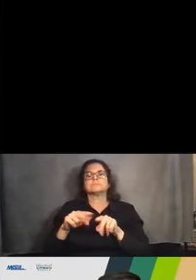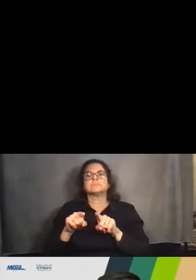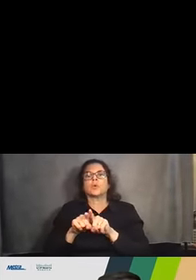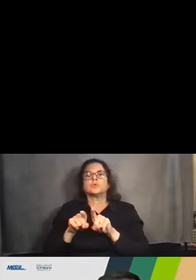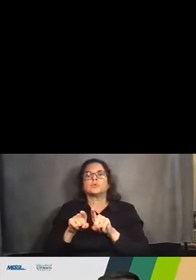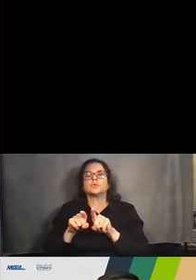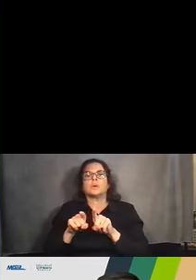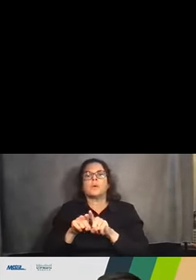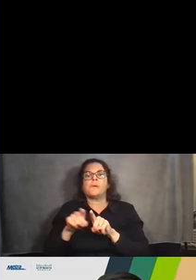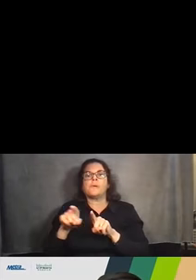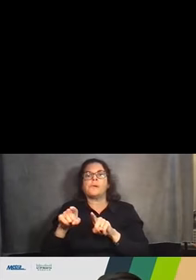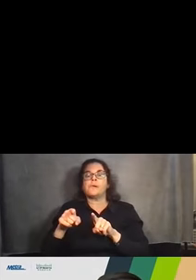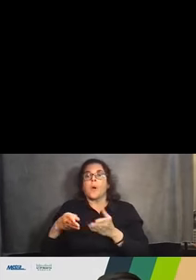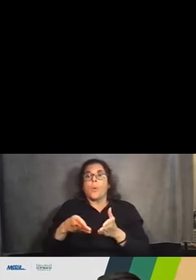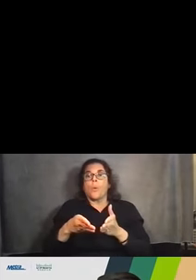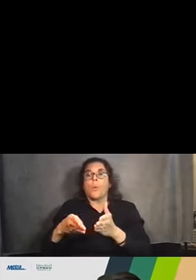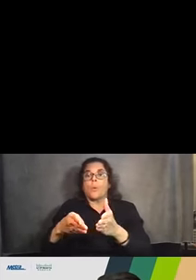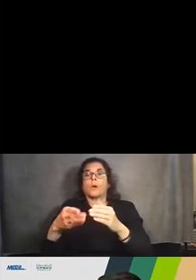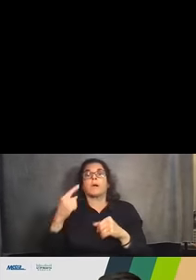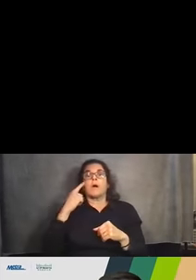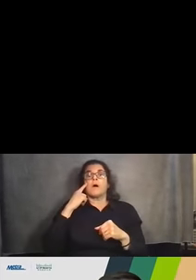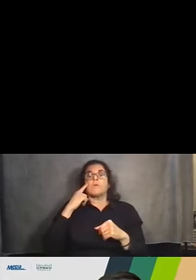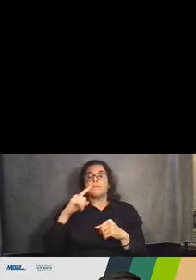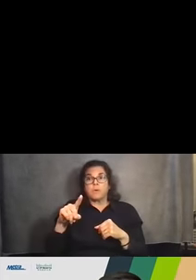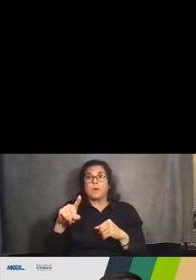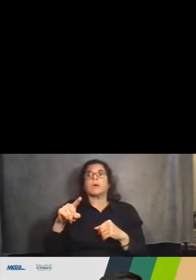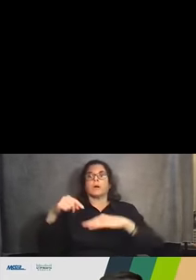know, a walkway for railroad workers along the edge of that bridge.